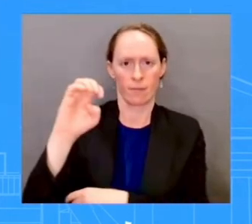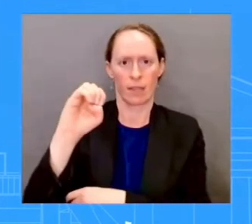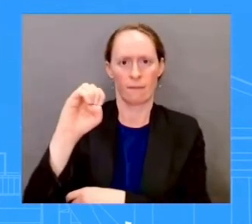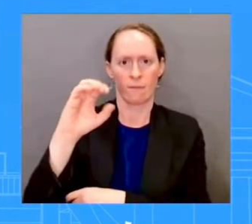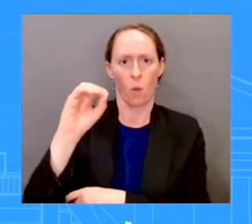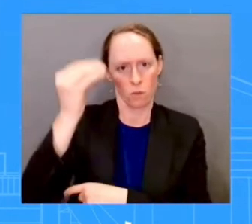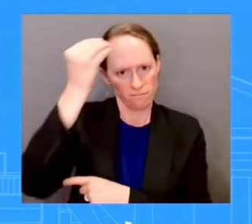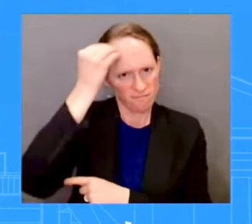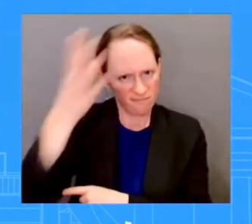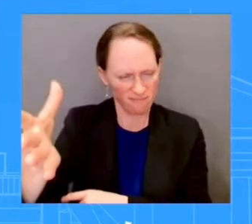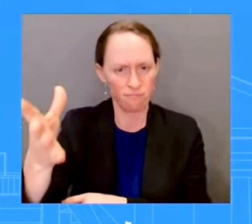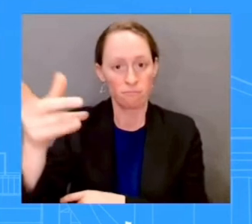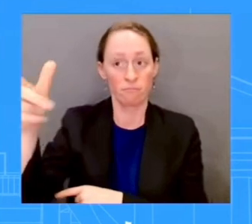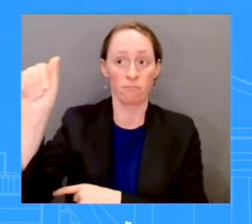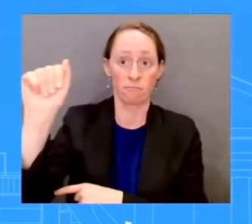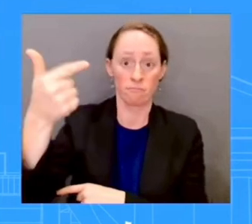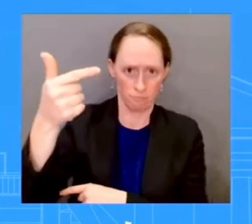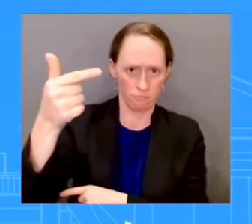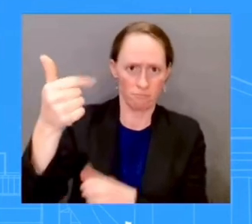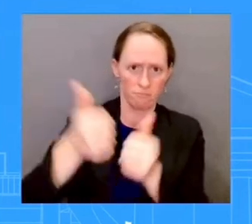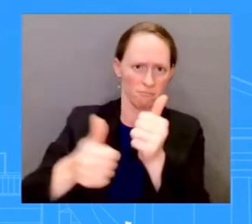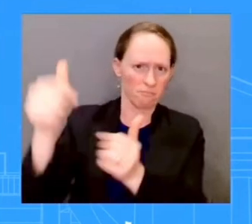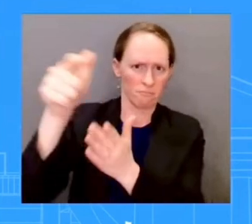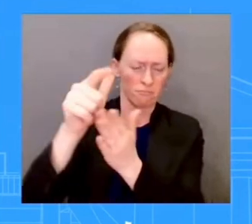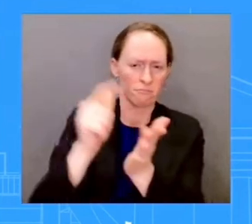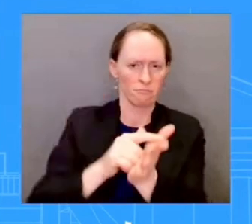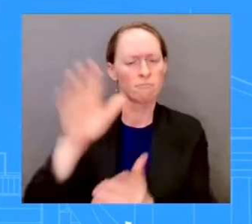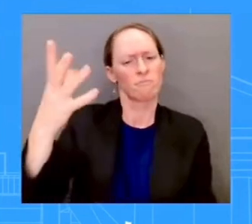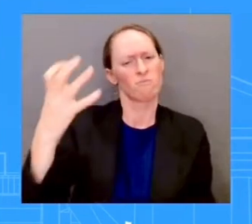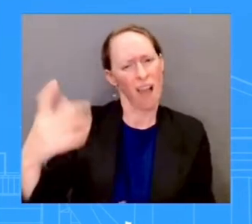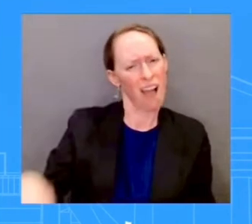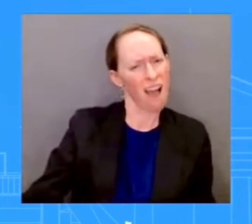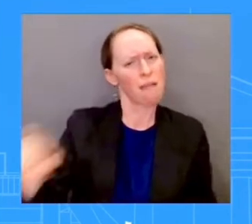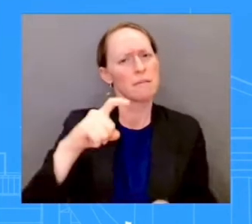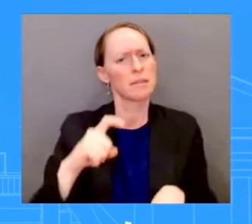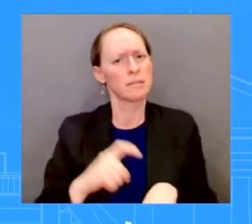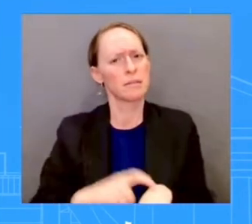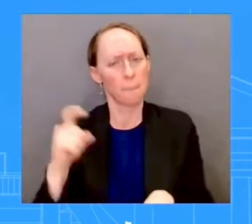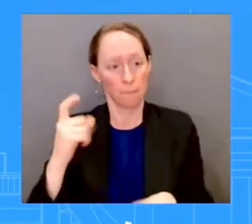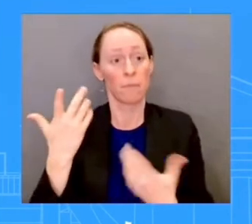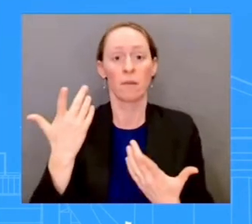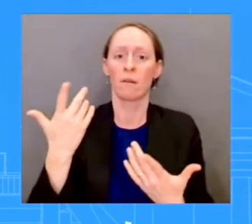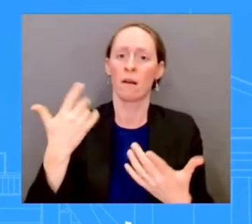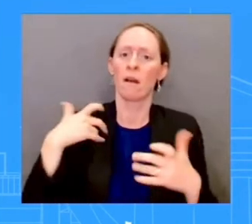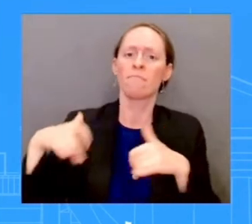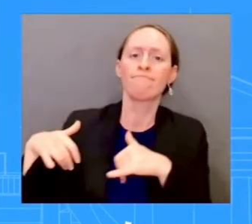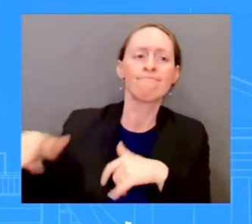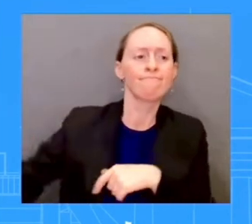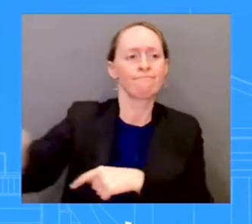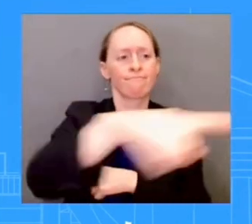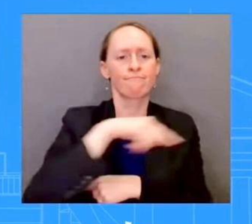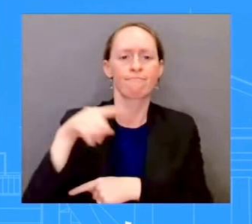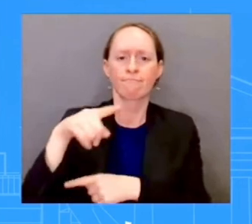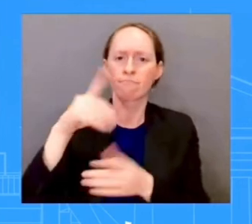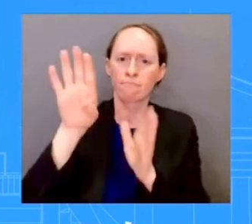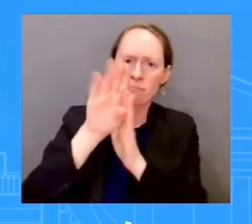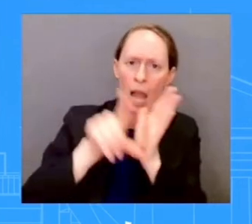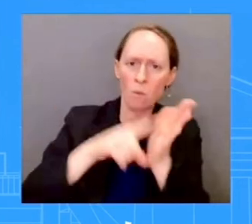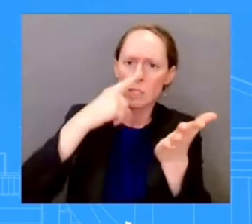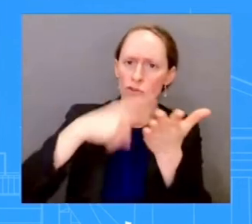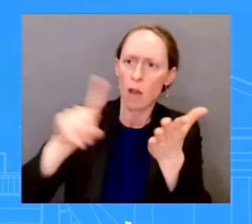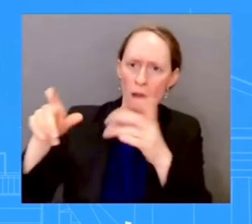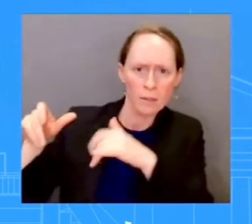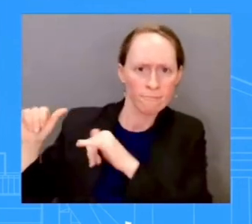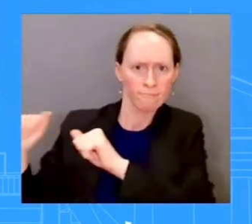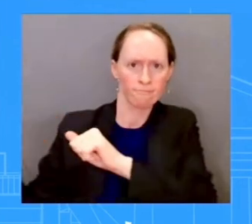existing law. Today, as a result of that executive order that the president signed, and also the Bipartisan Safer Communities Act, the